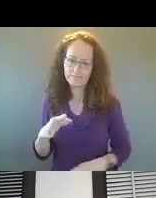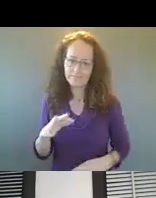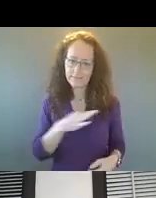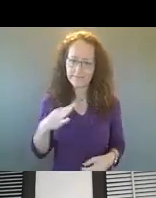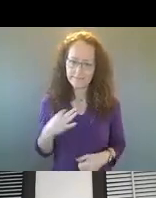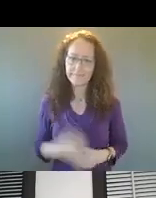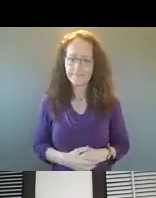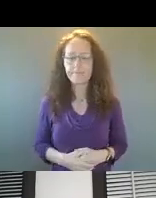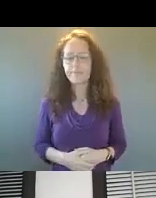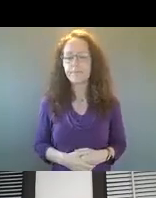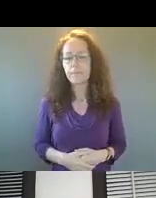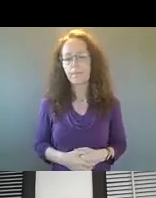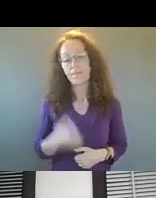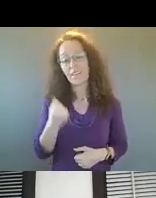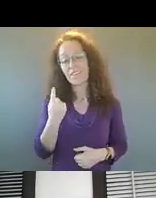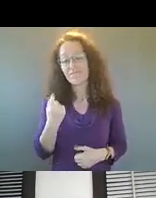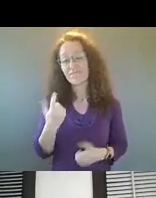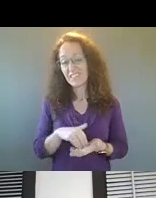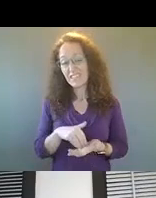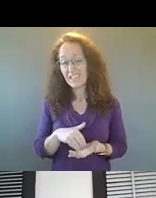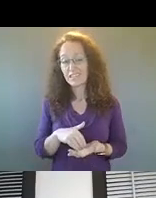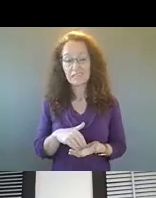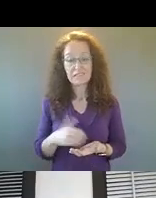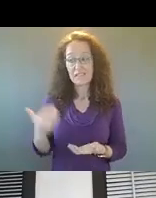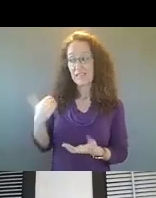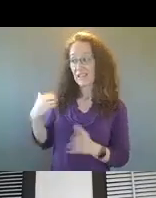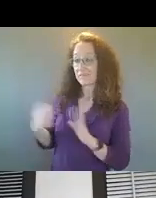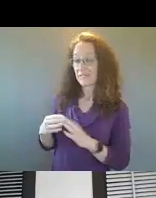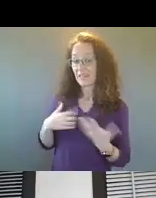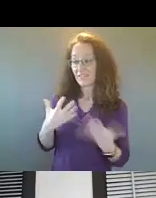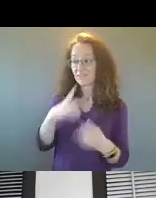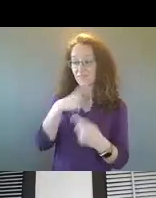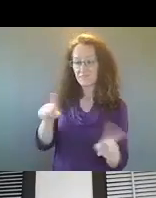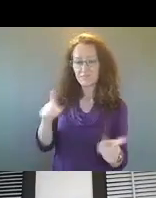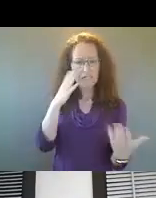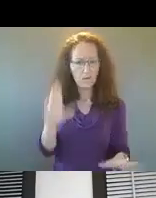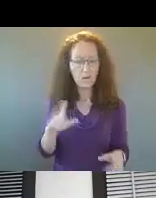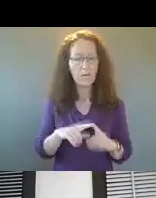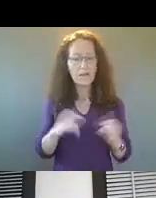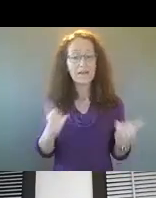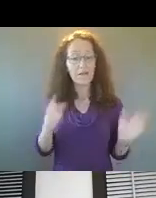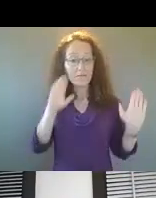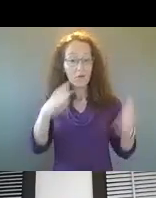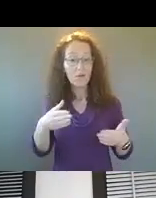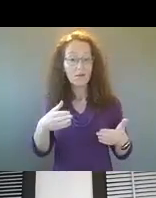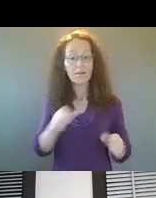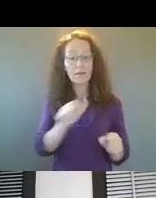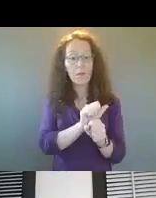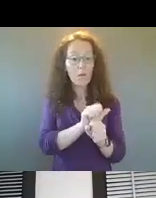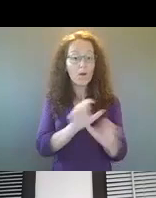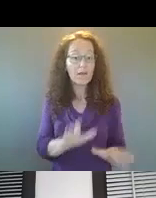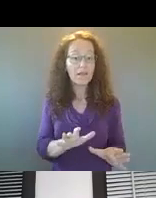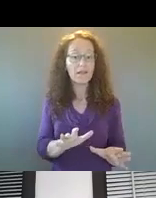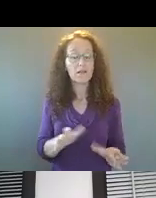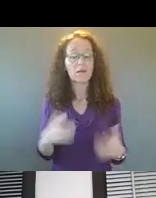again, one of the big things, I think, uh, I'm not sure if I mentioned last time with the big things I'm focusing on is employee wellness. Our, all our employees, both are sworn